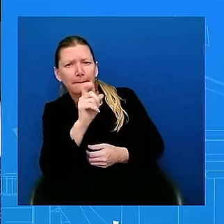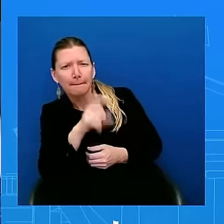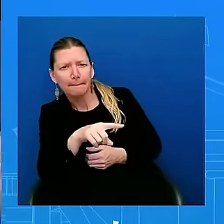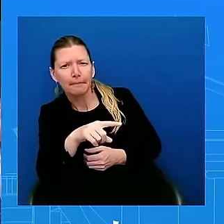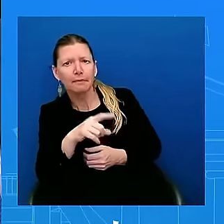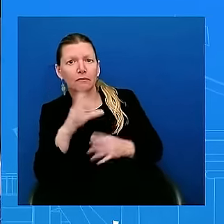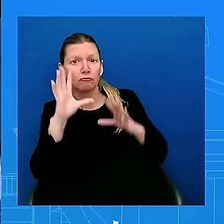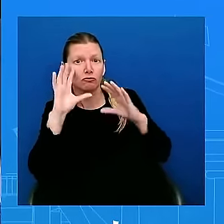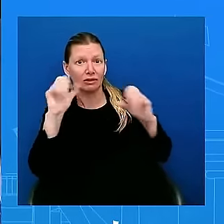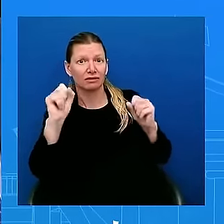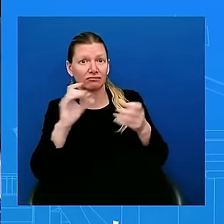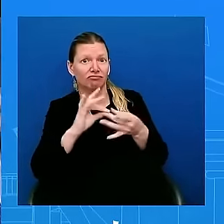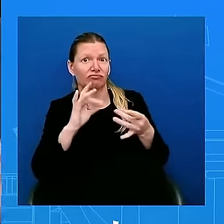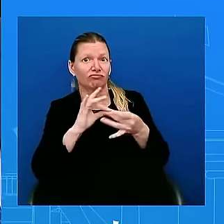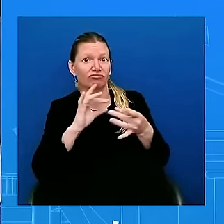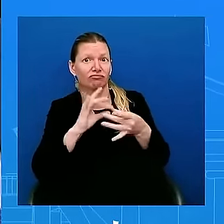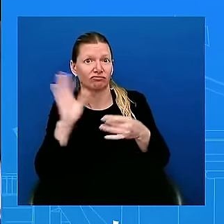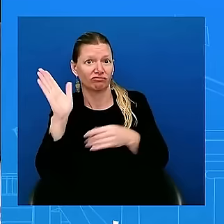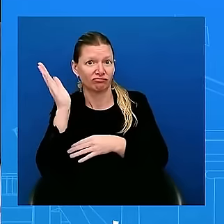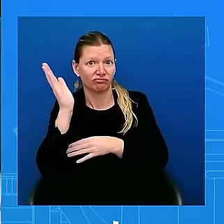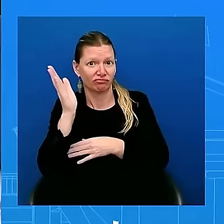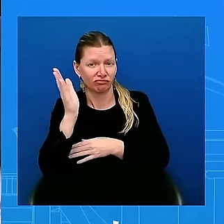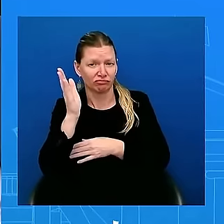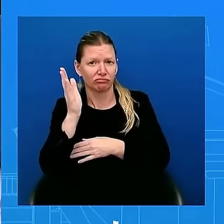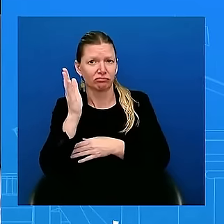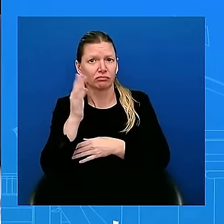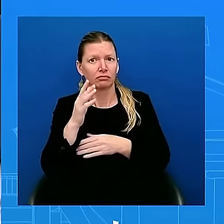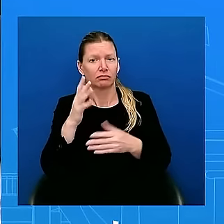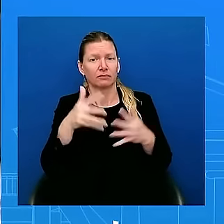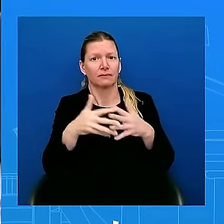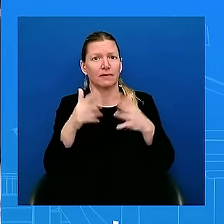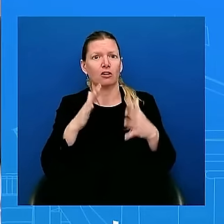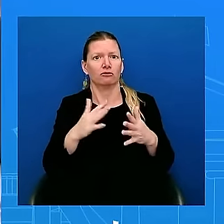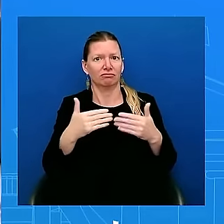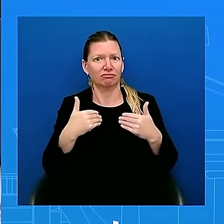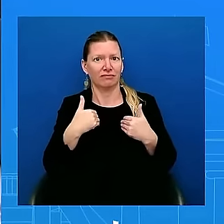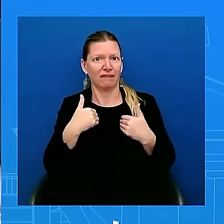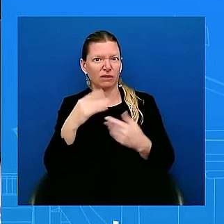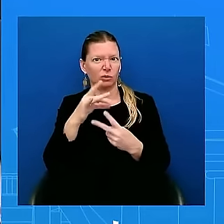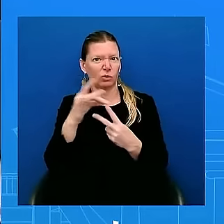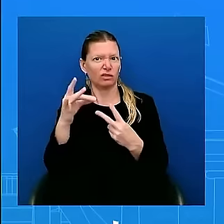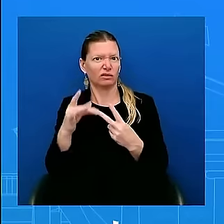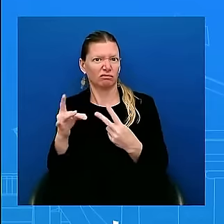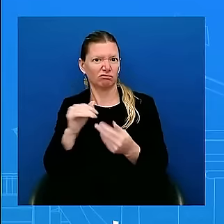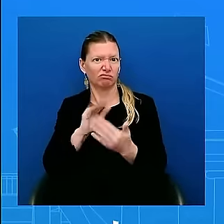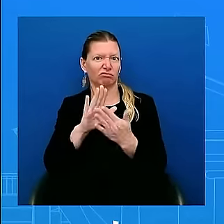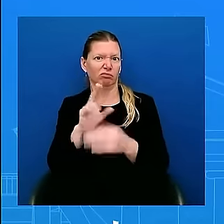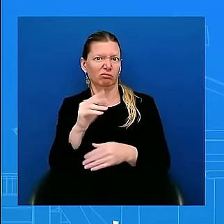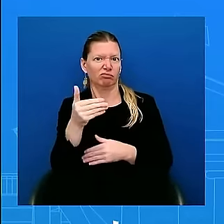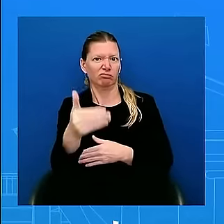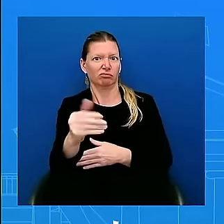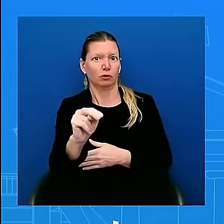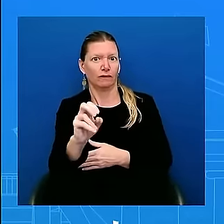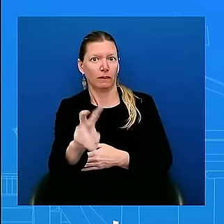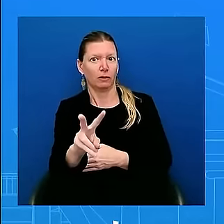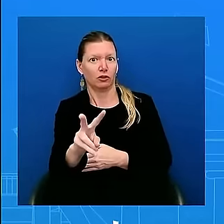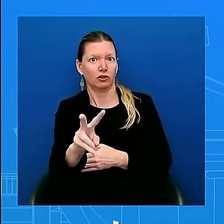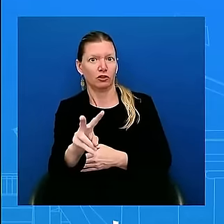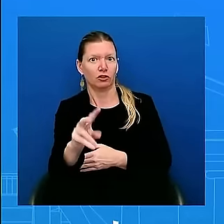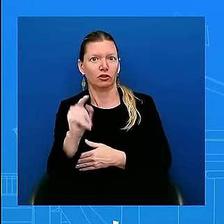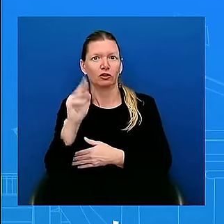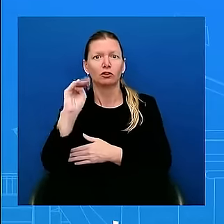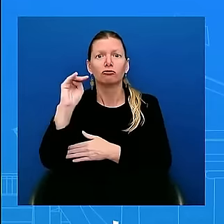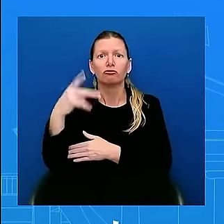face in November. Trump's campaign manager called it a campaign speech. Your response? My response is it's not a campaign speech. I will